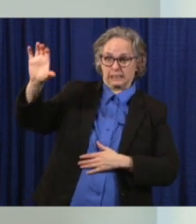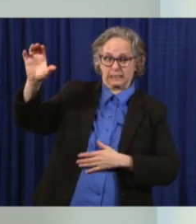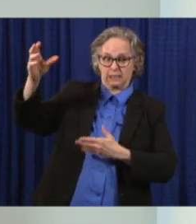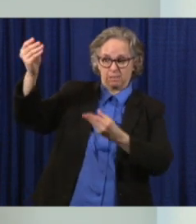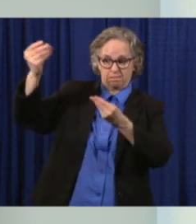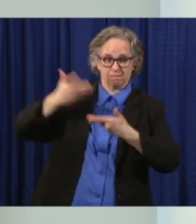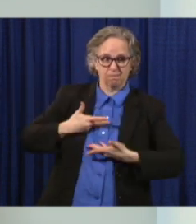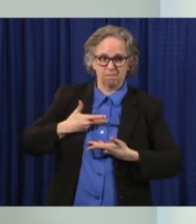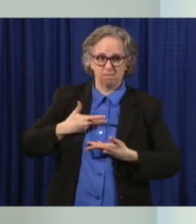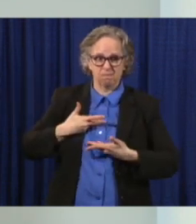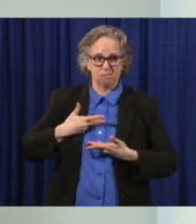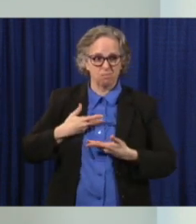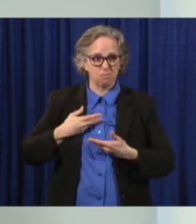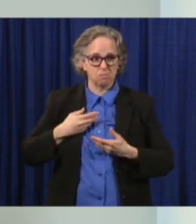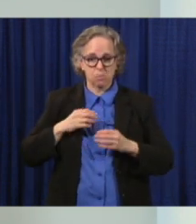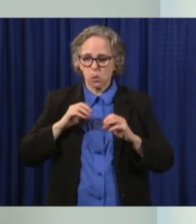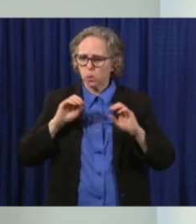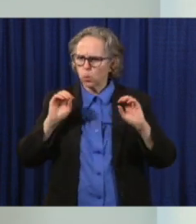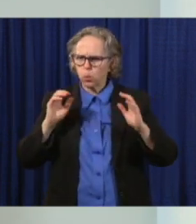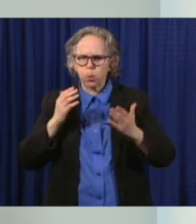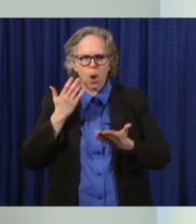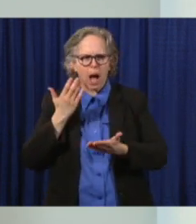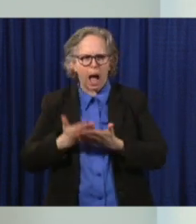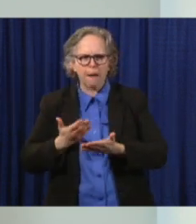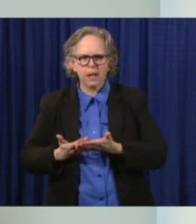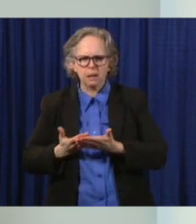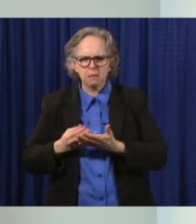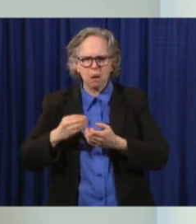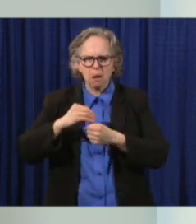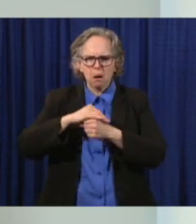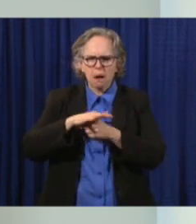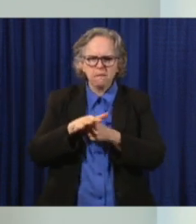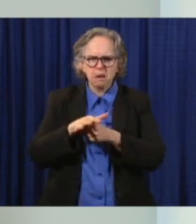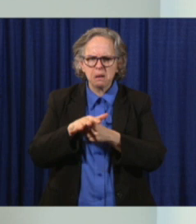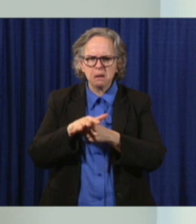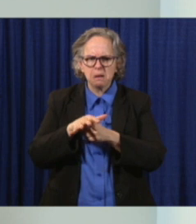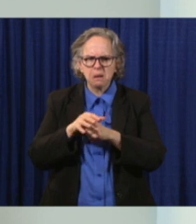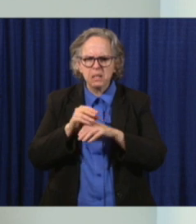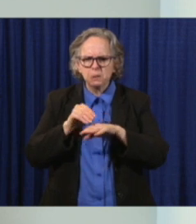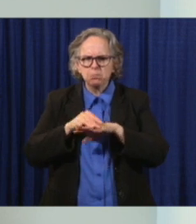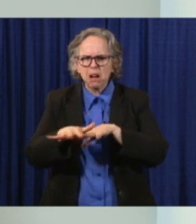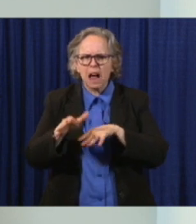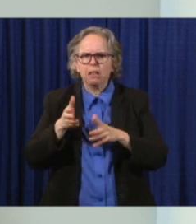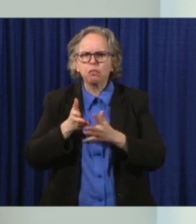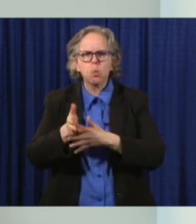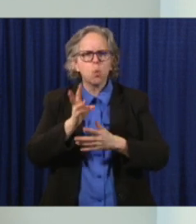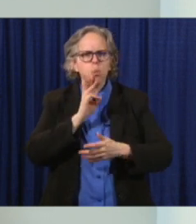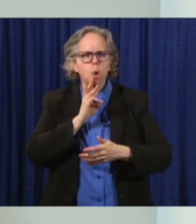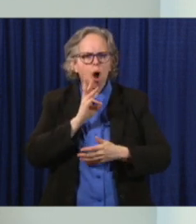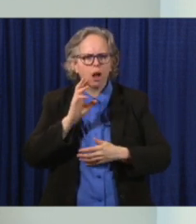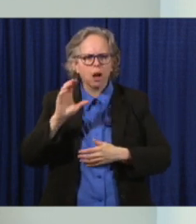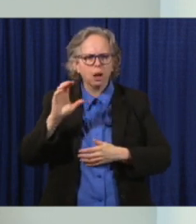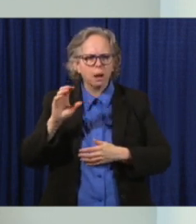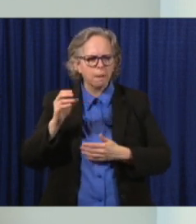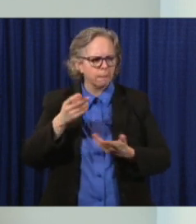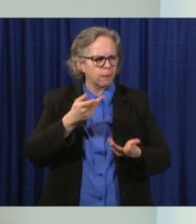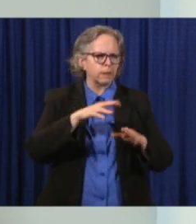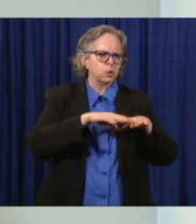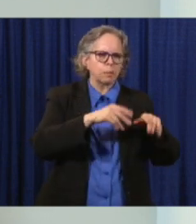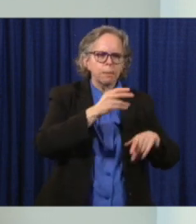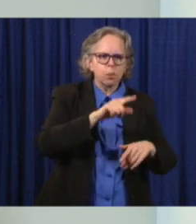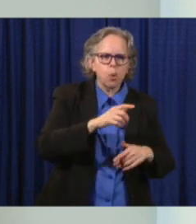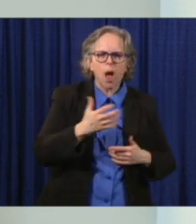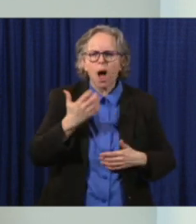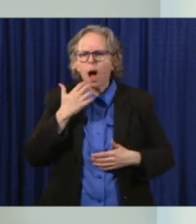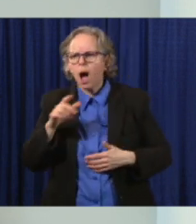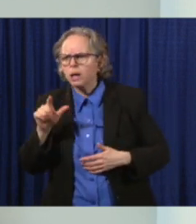-19 can be spread to people through the water in pools, hot tubs, spas, or water play areas. Proper operation and